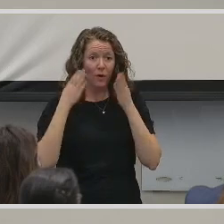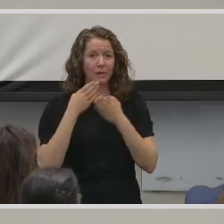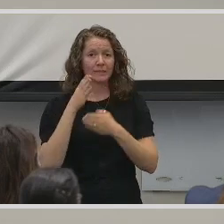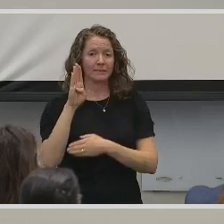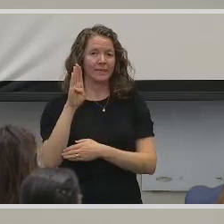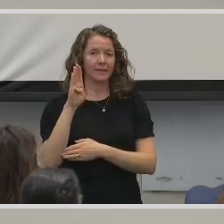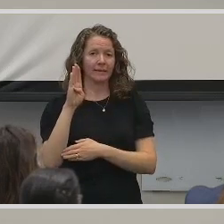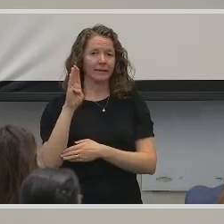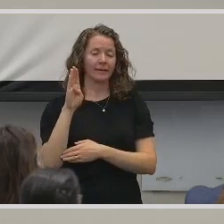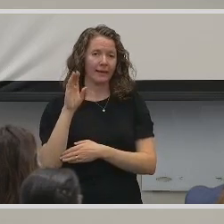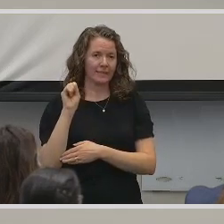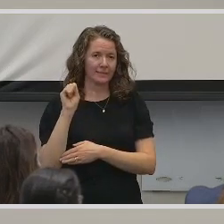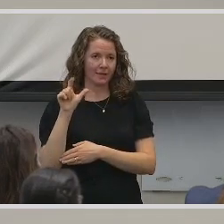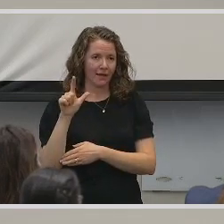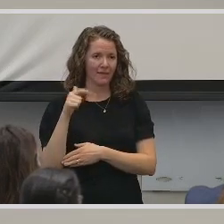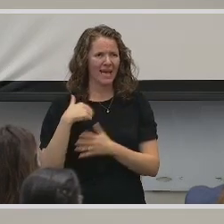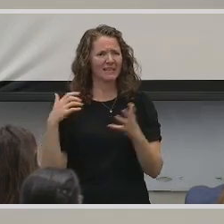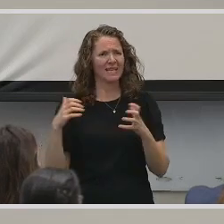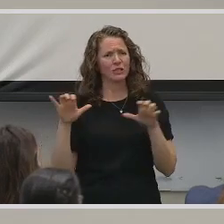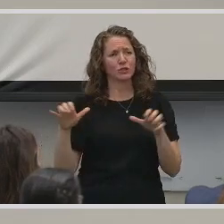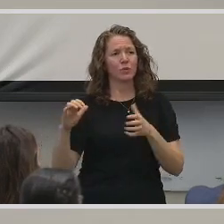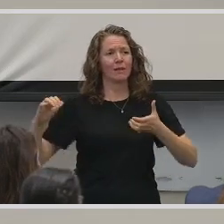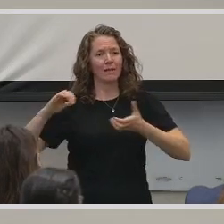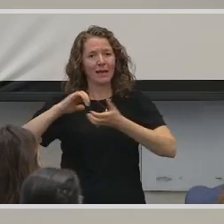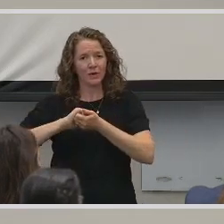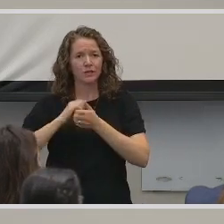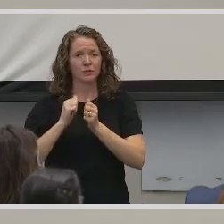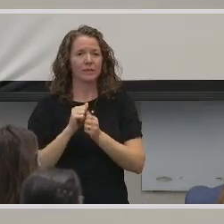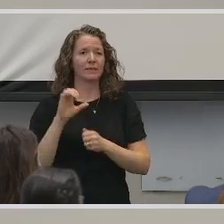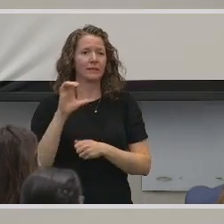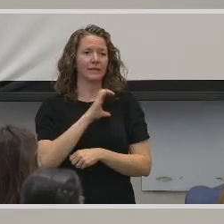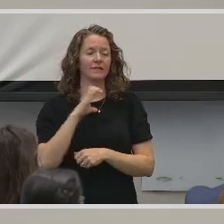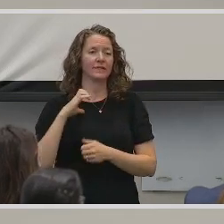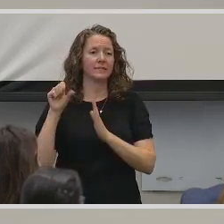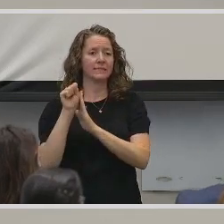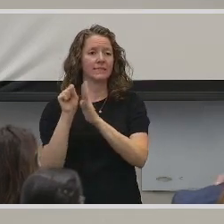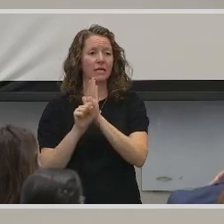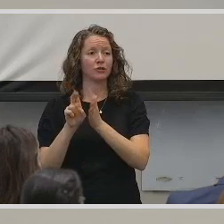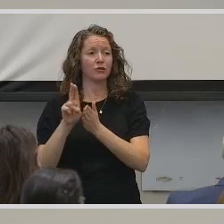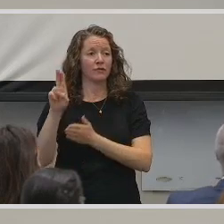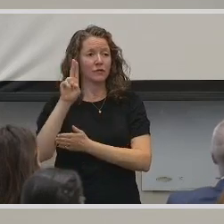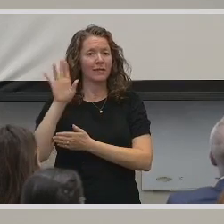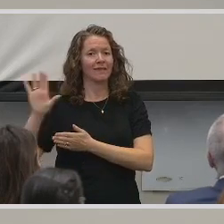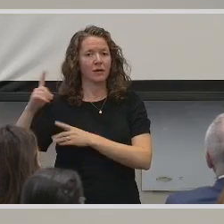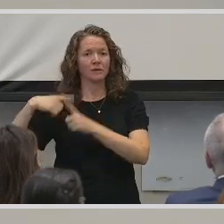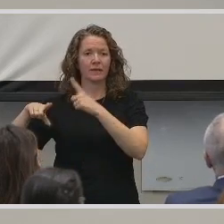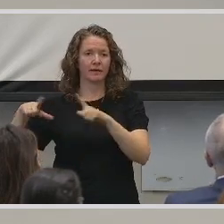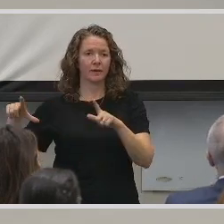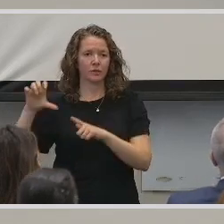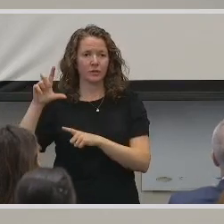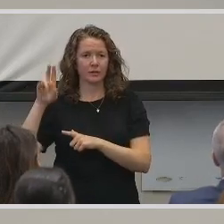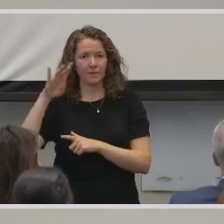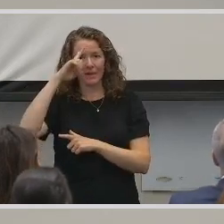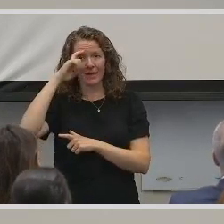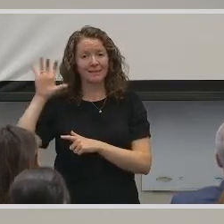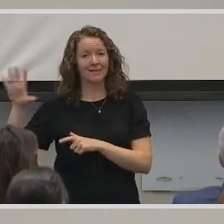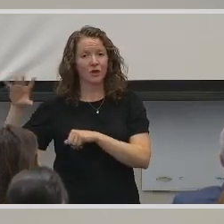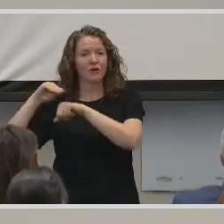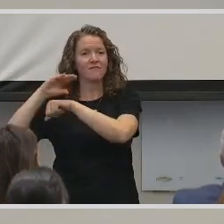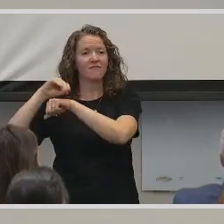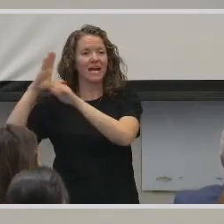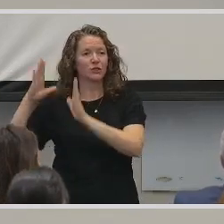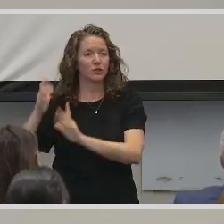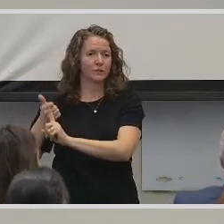BASL. And I would like to do a collaboration with Cleveland State University's Sign Language Club because their advisor